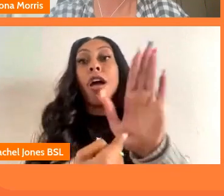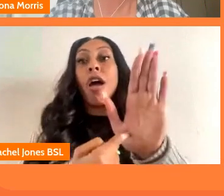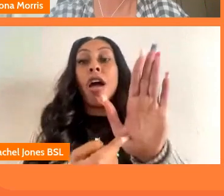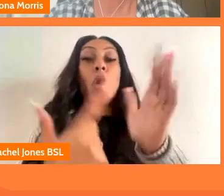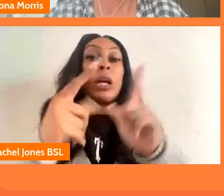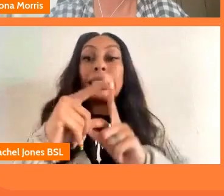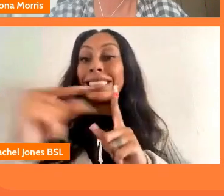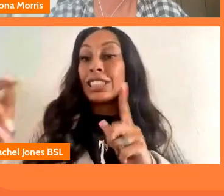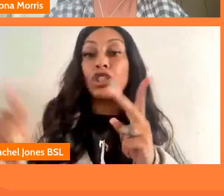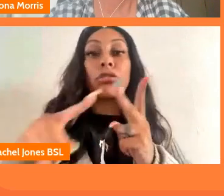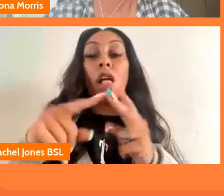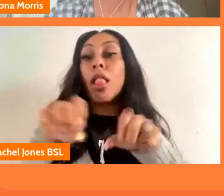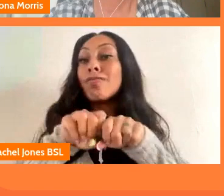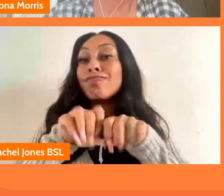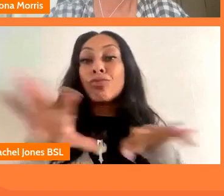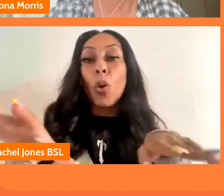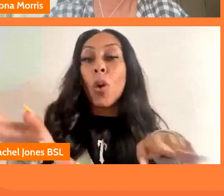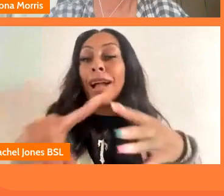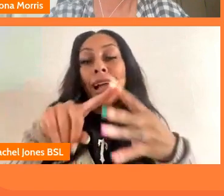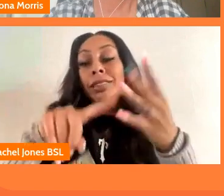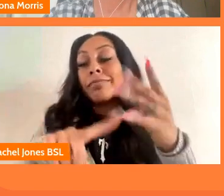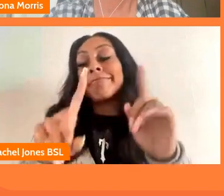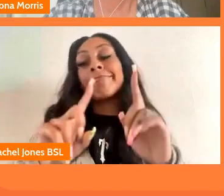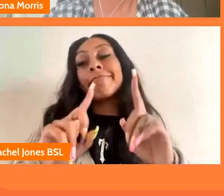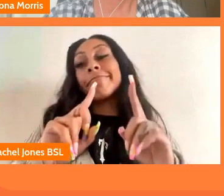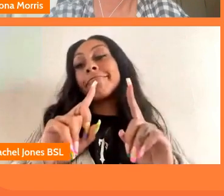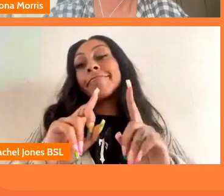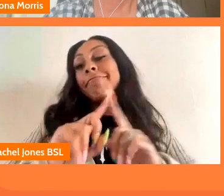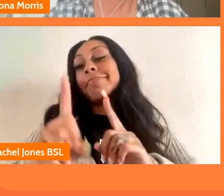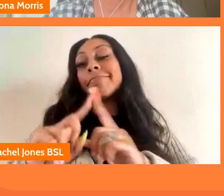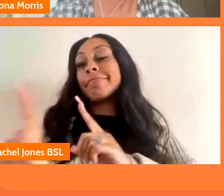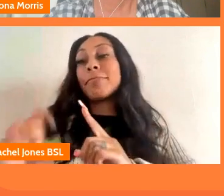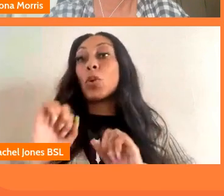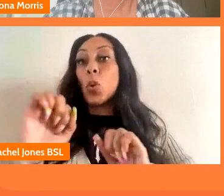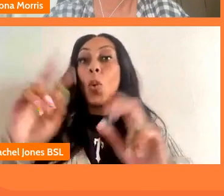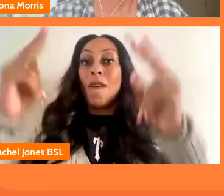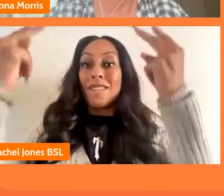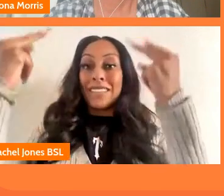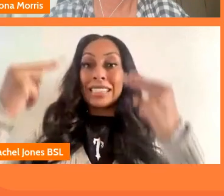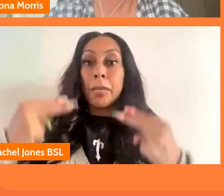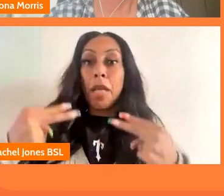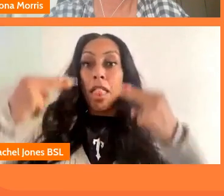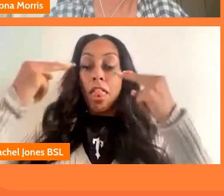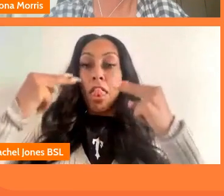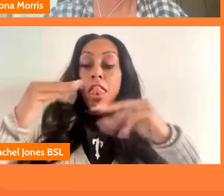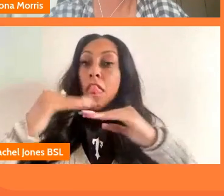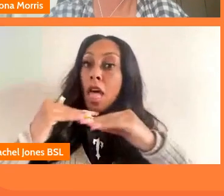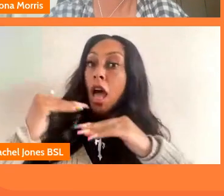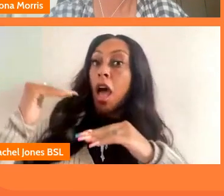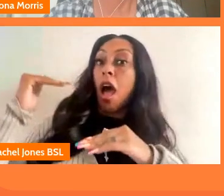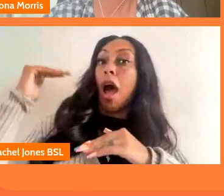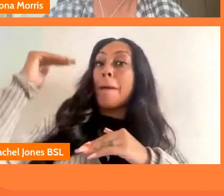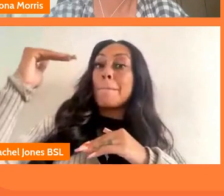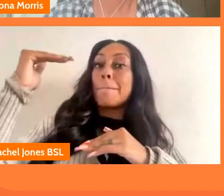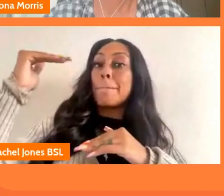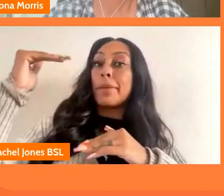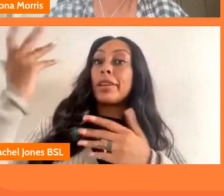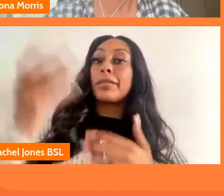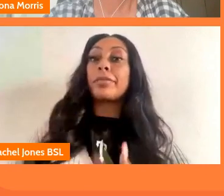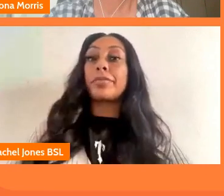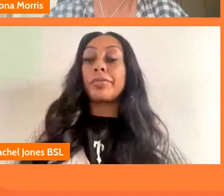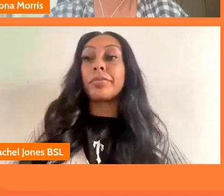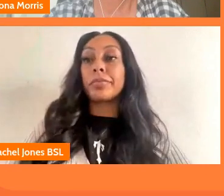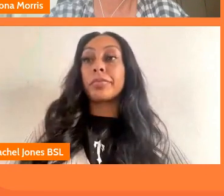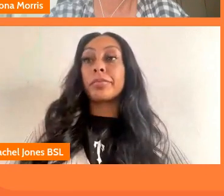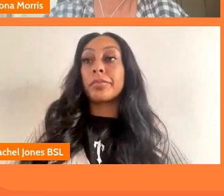digital platform or whatever it might be means that your visibility has already had a bit of a head start um but then